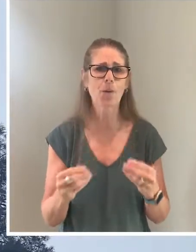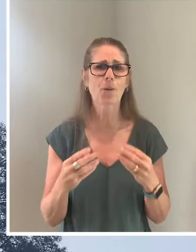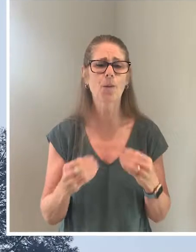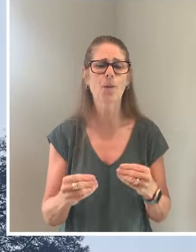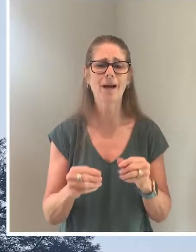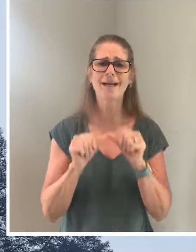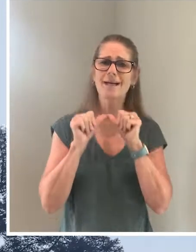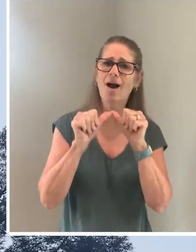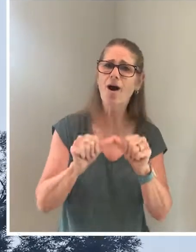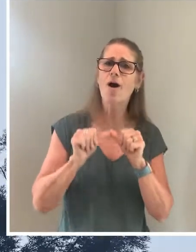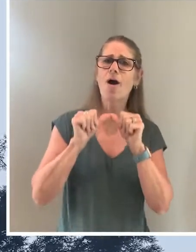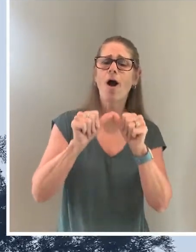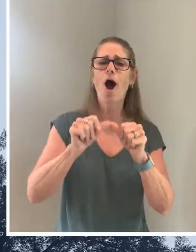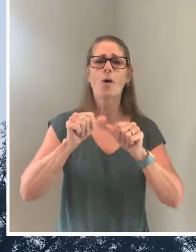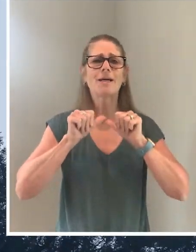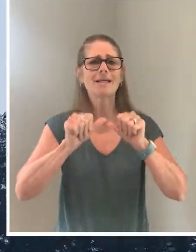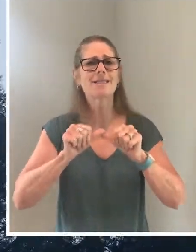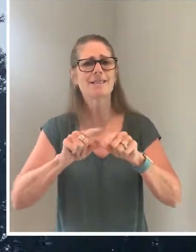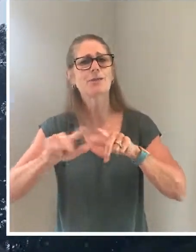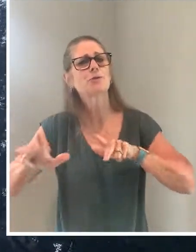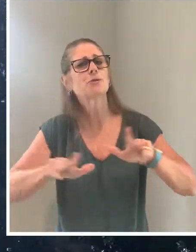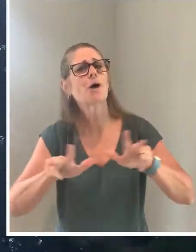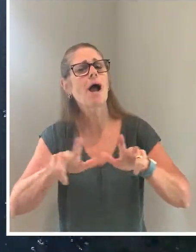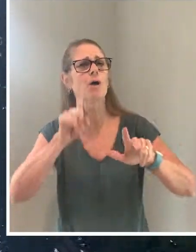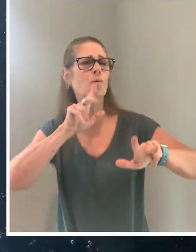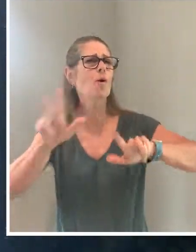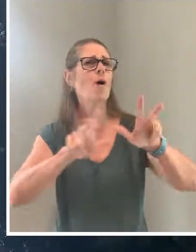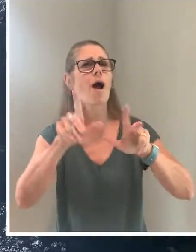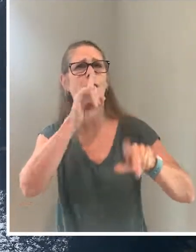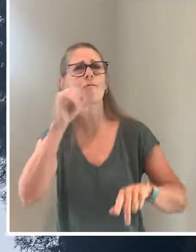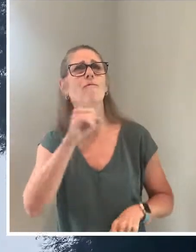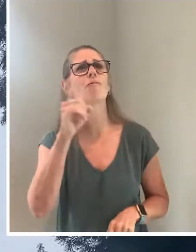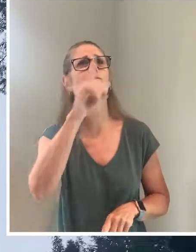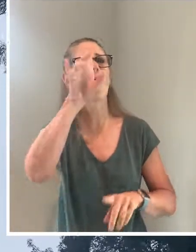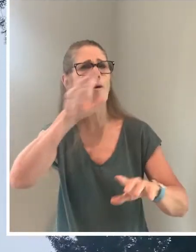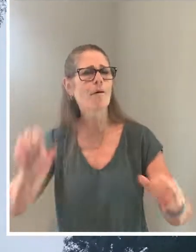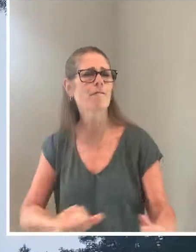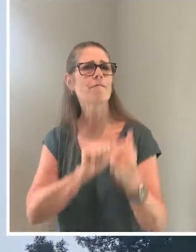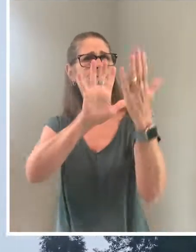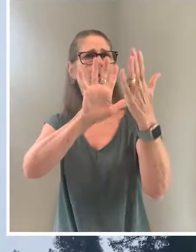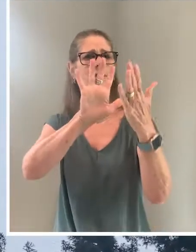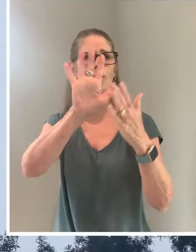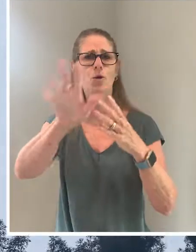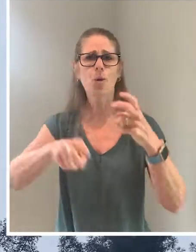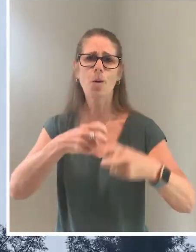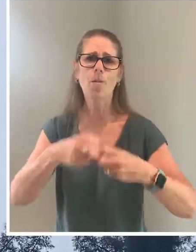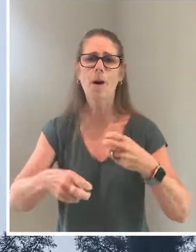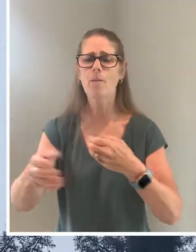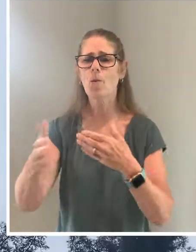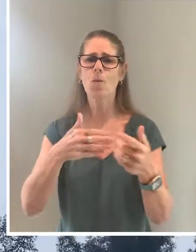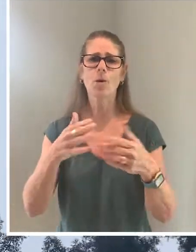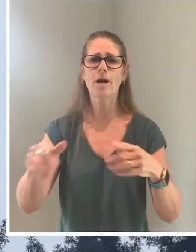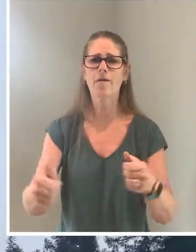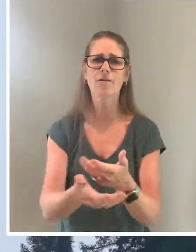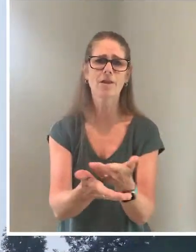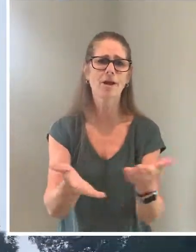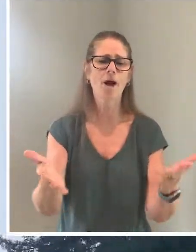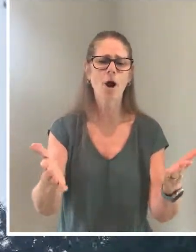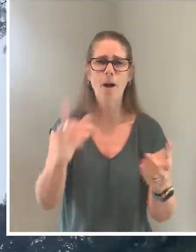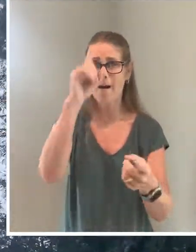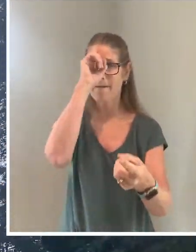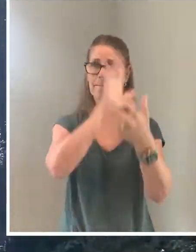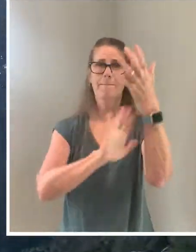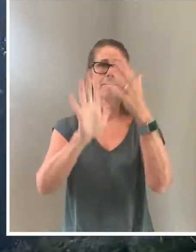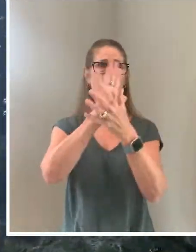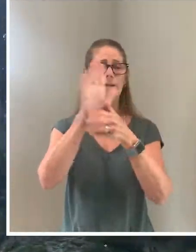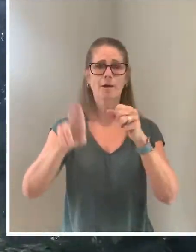On and on you will hike, and I know you'll hike far, and face up to your problems, whatever they are. You'll get mixed